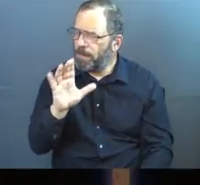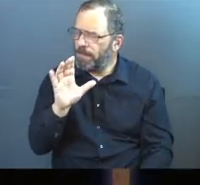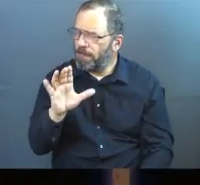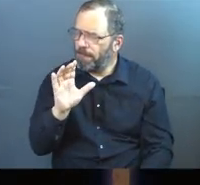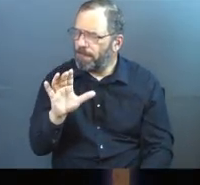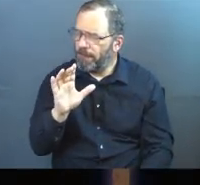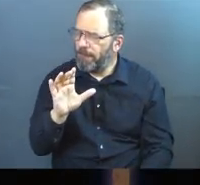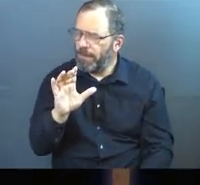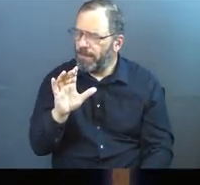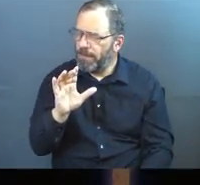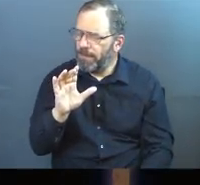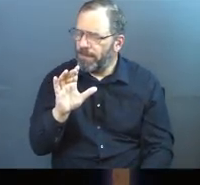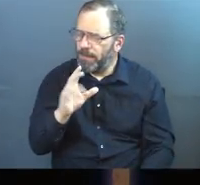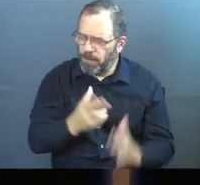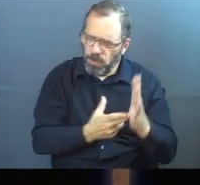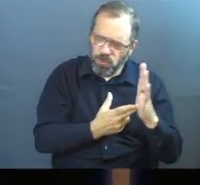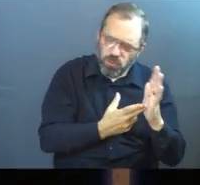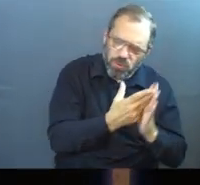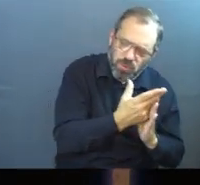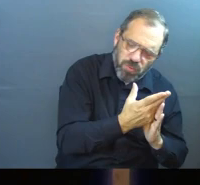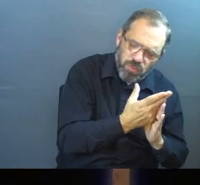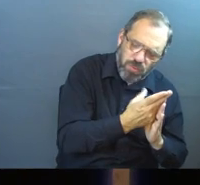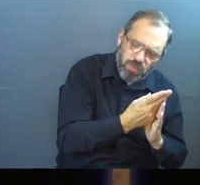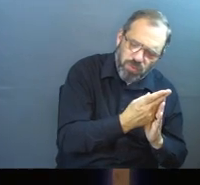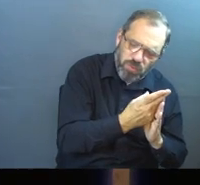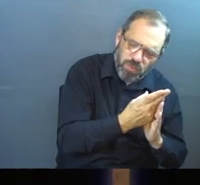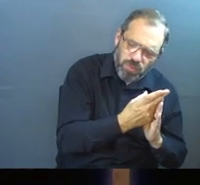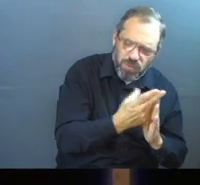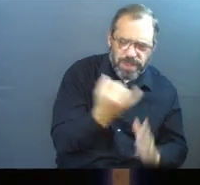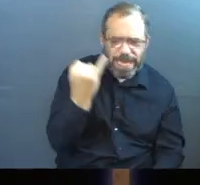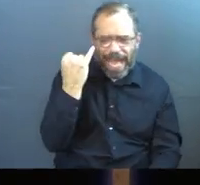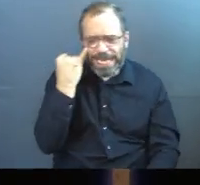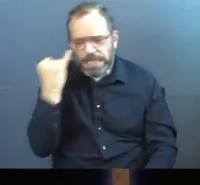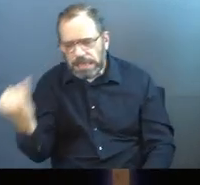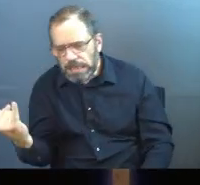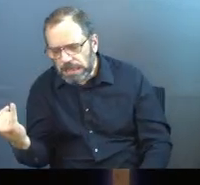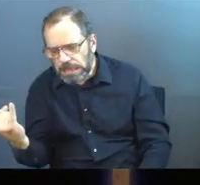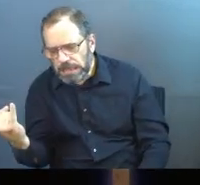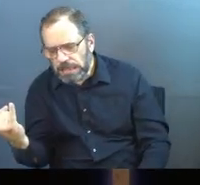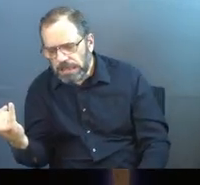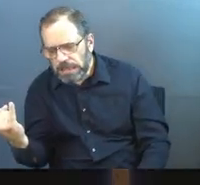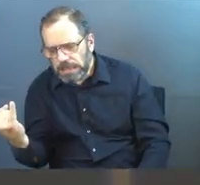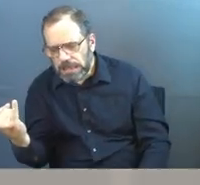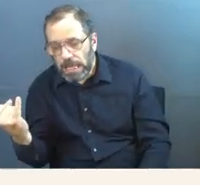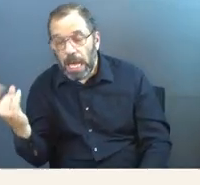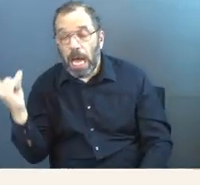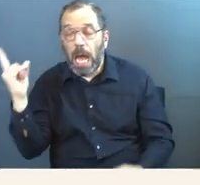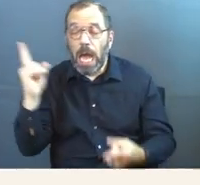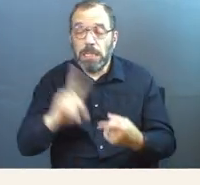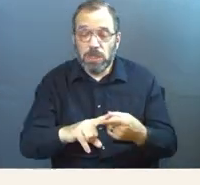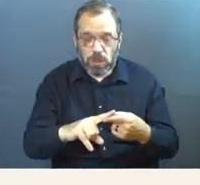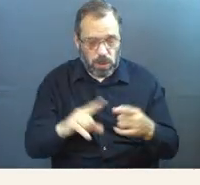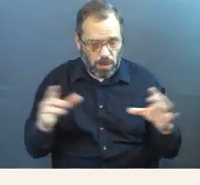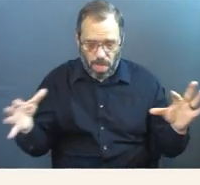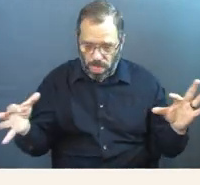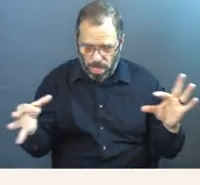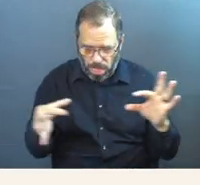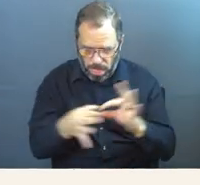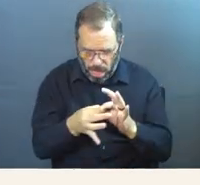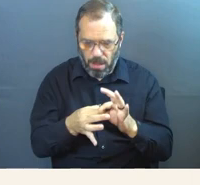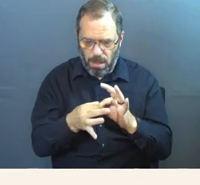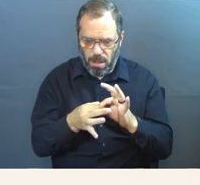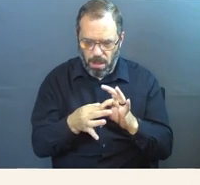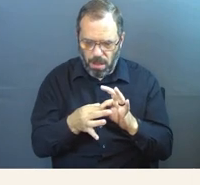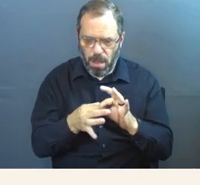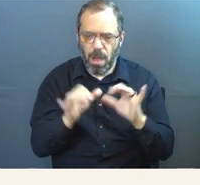only truths and ideas until you connect them right into our life,